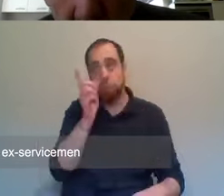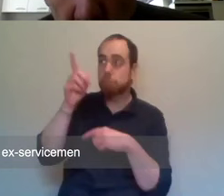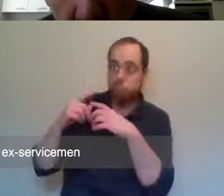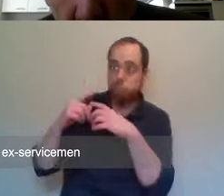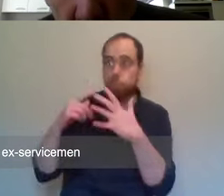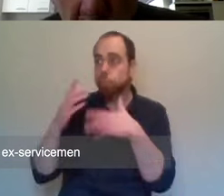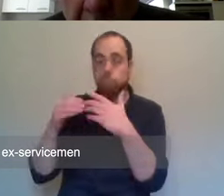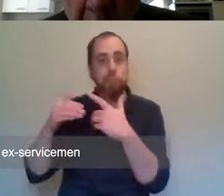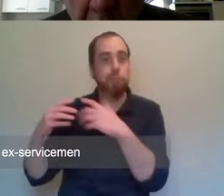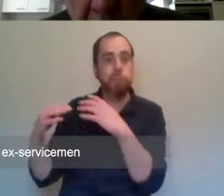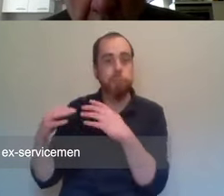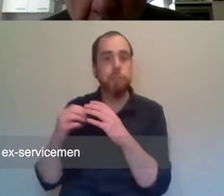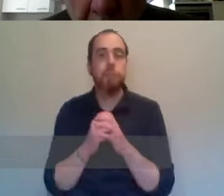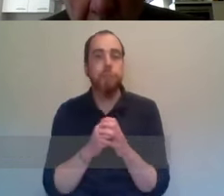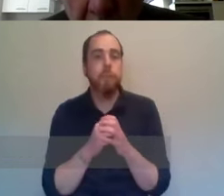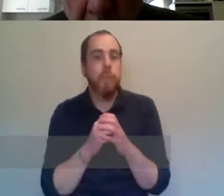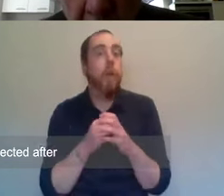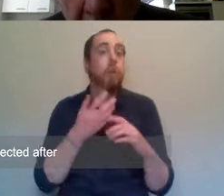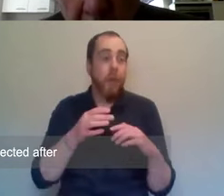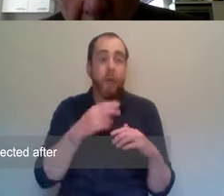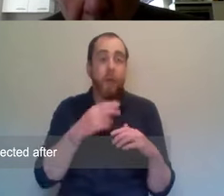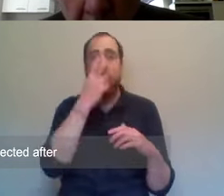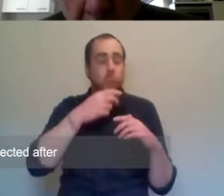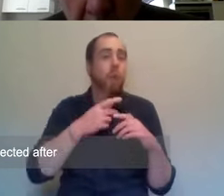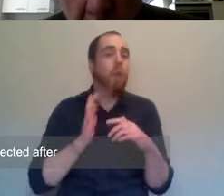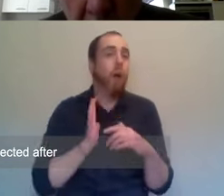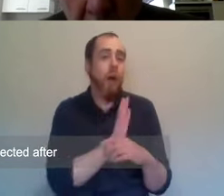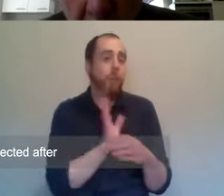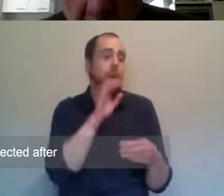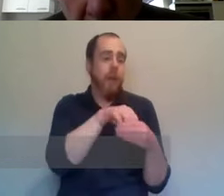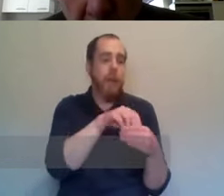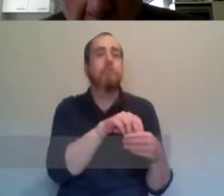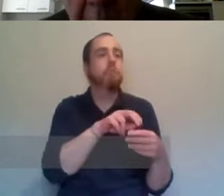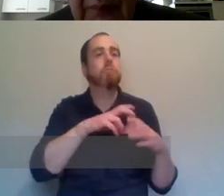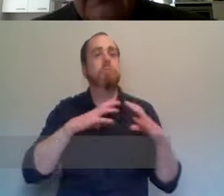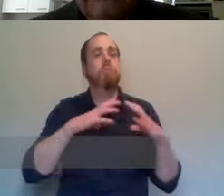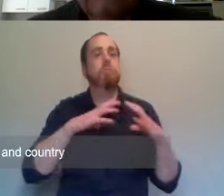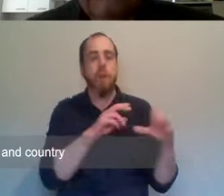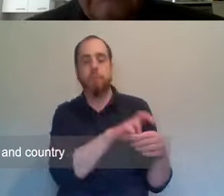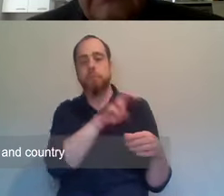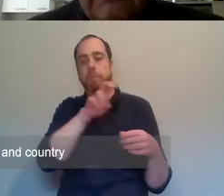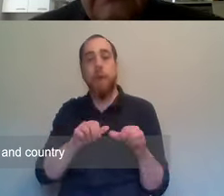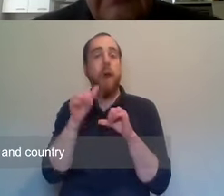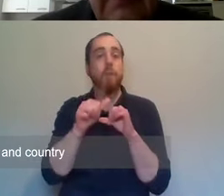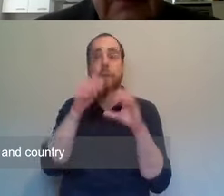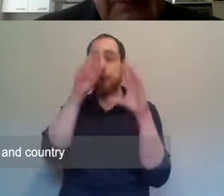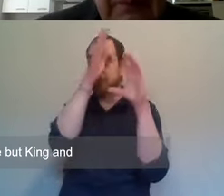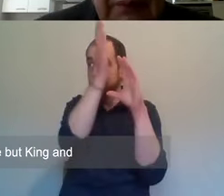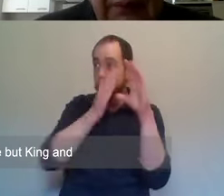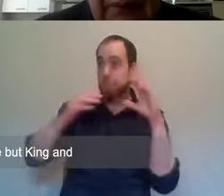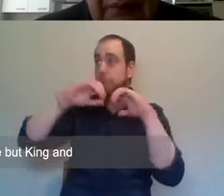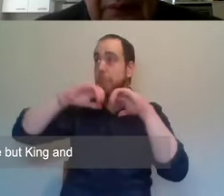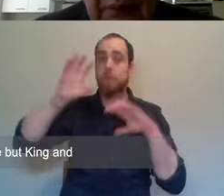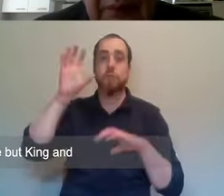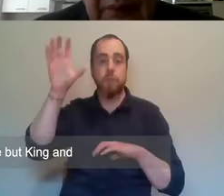ex-servicemen, Catholic ex-servicemen were suspected after partition, despite fighting for king and country and Ireland,